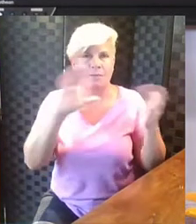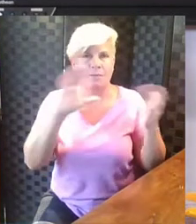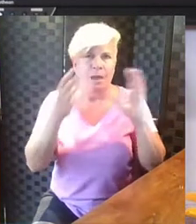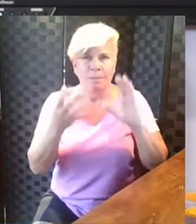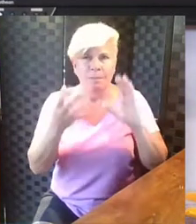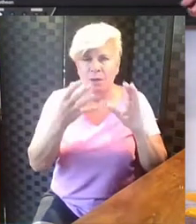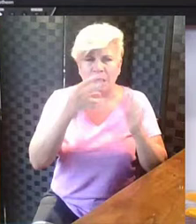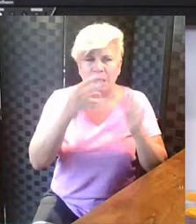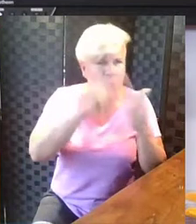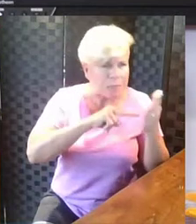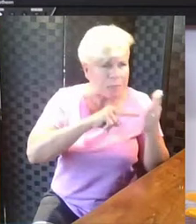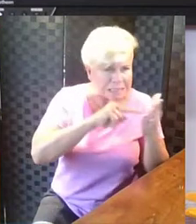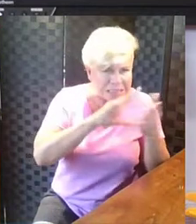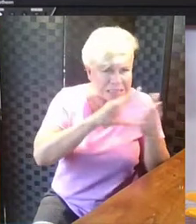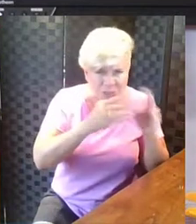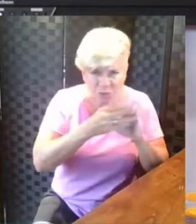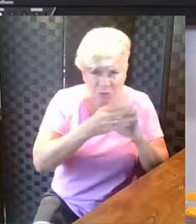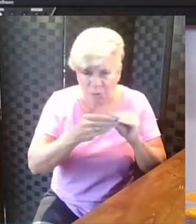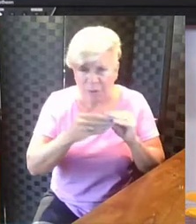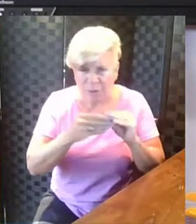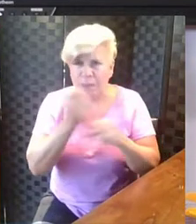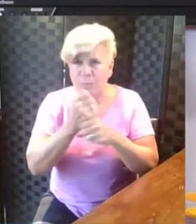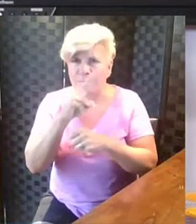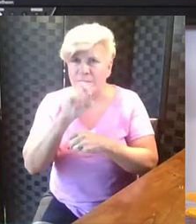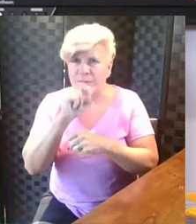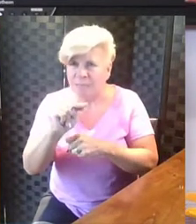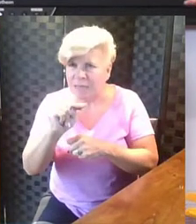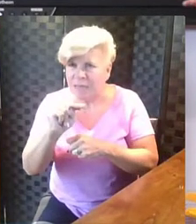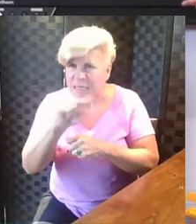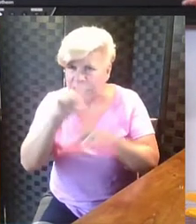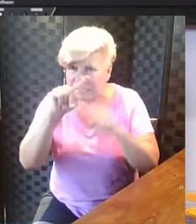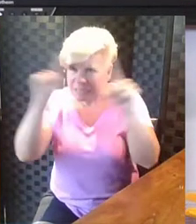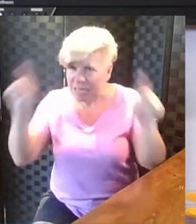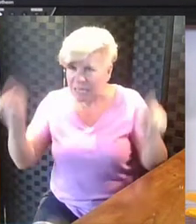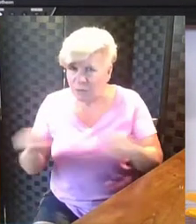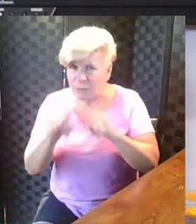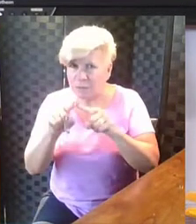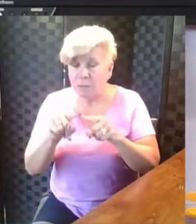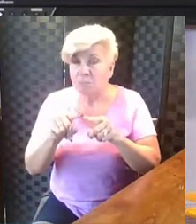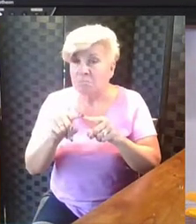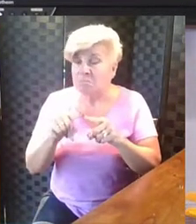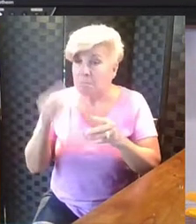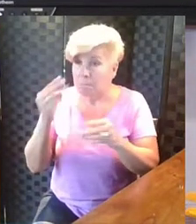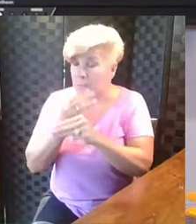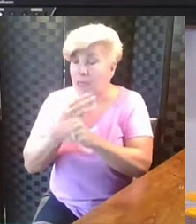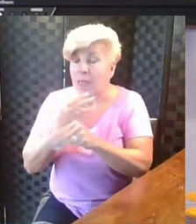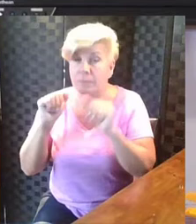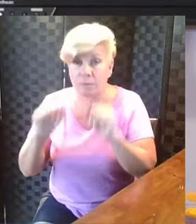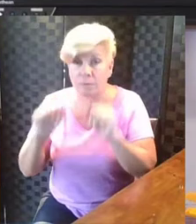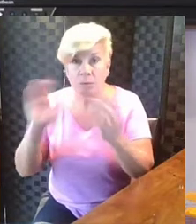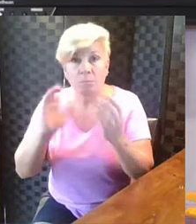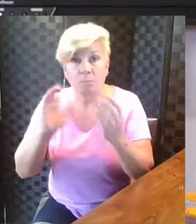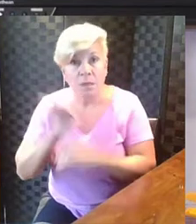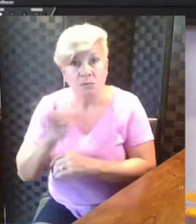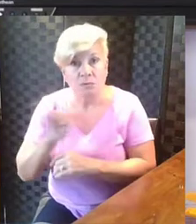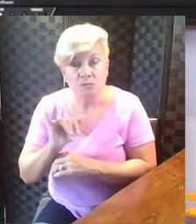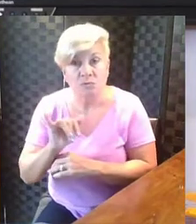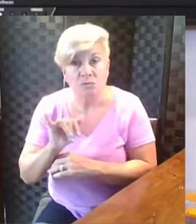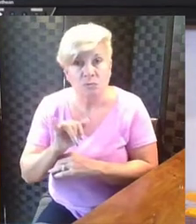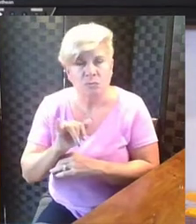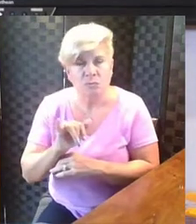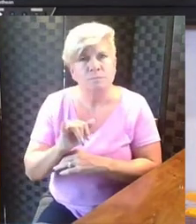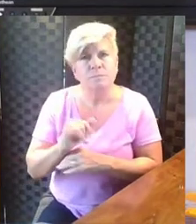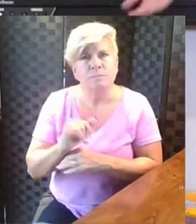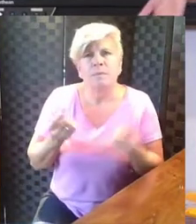And we made Venn diagrams. Well, we can compare things in math as well. When you compare something, we want to